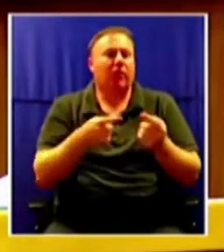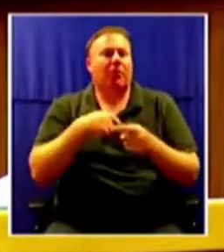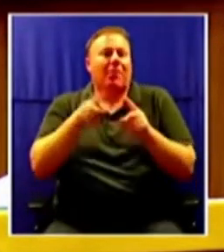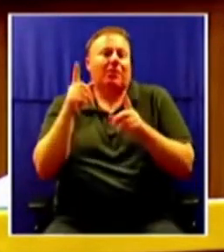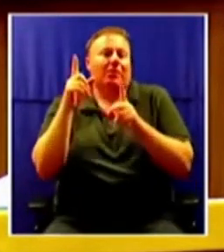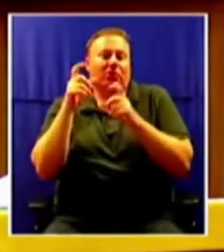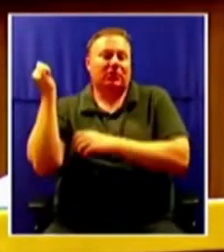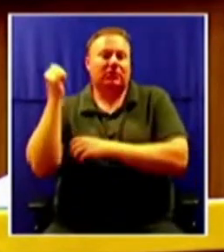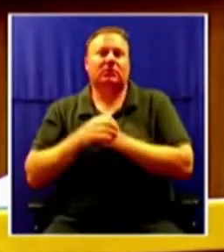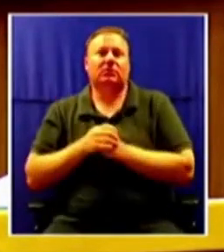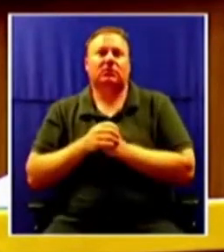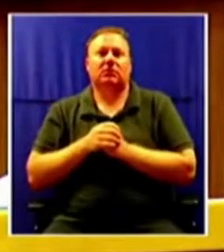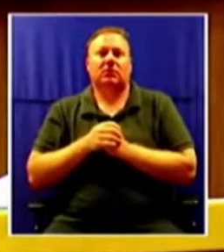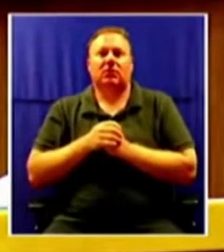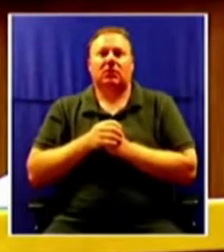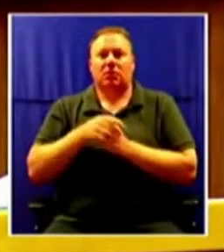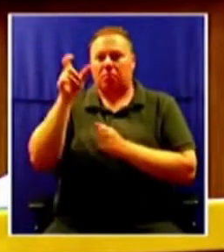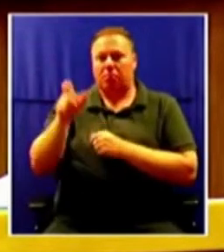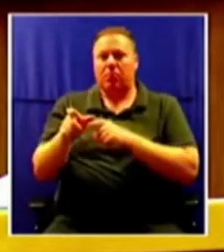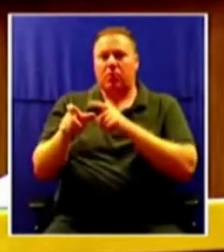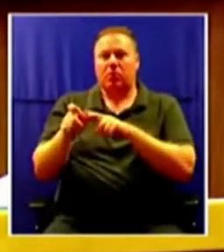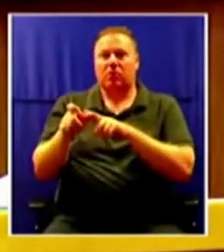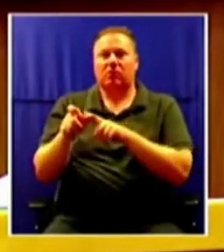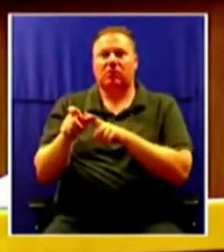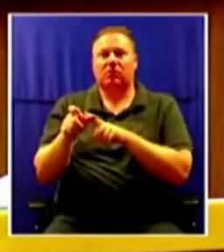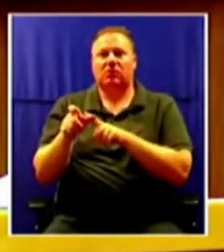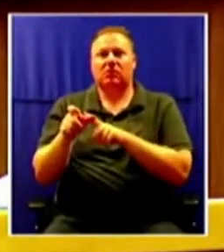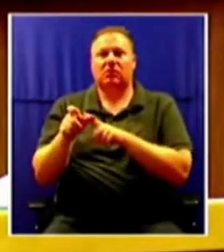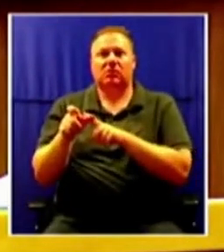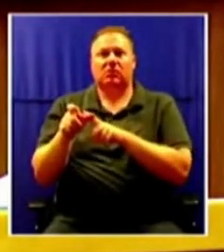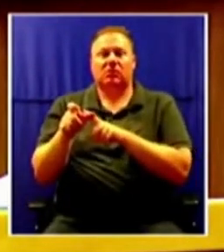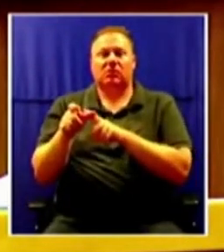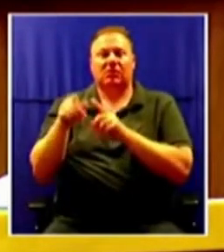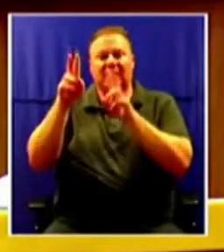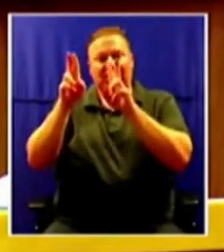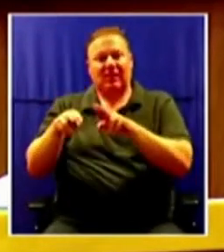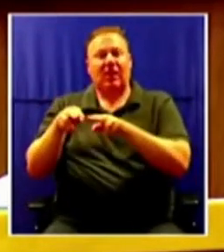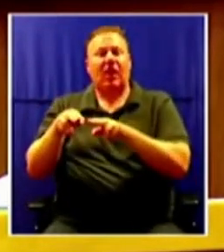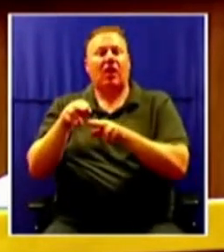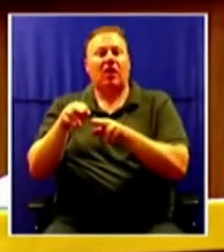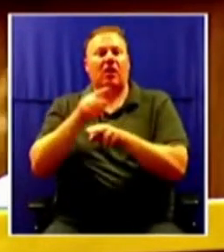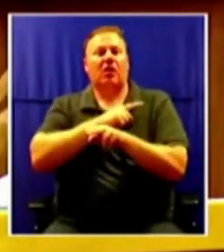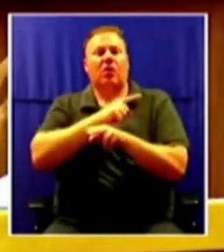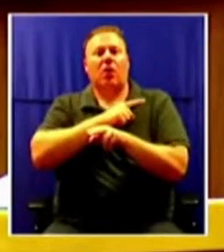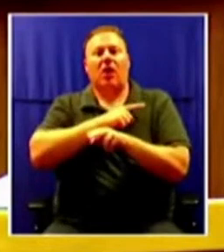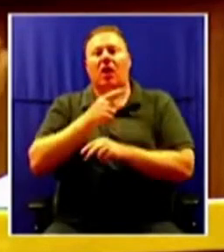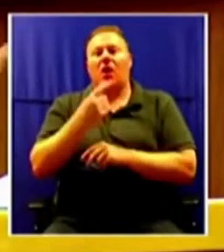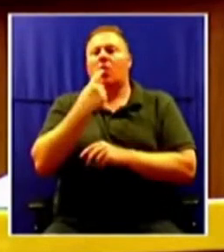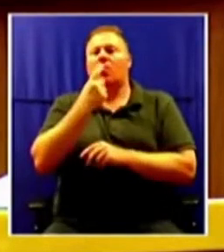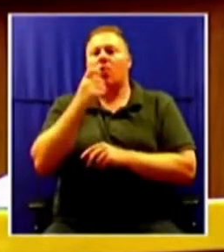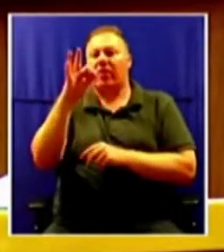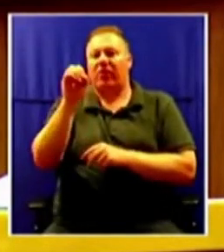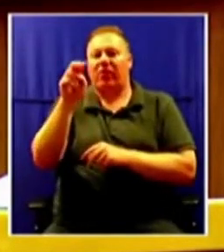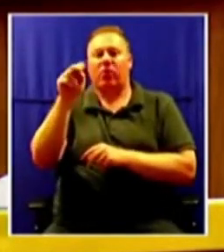Gokomutlowung passed away in her house because of the rain, the ambulance couldn't drive on the wet, slippery road in Roy Copen, and paramedics